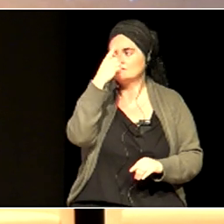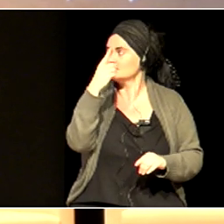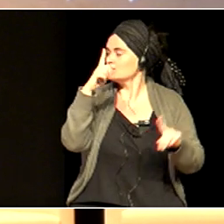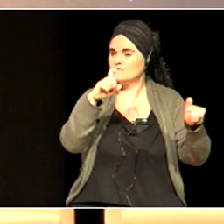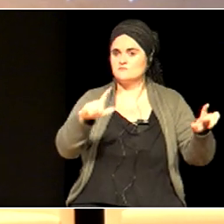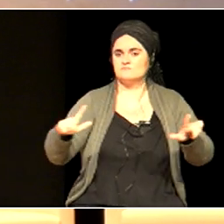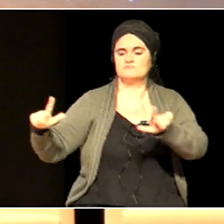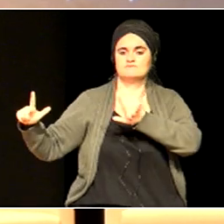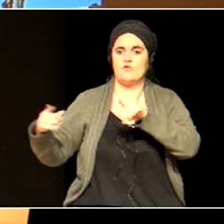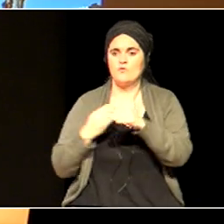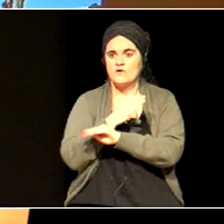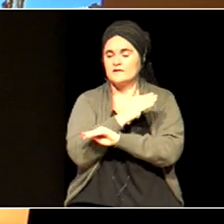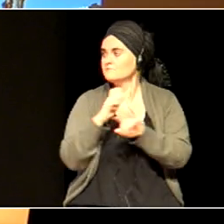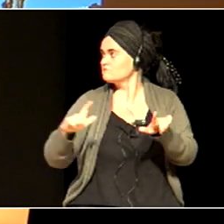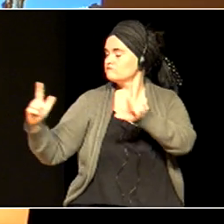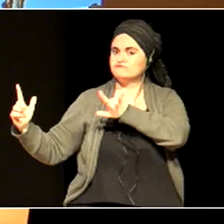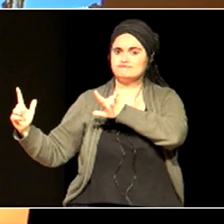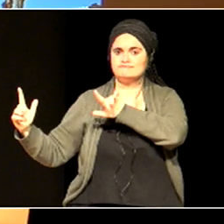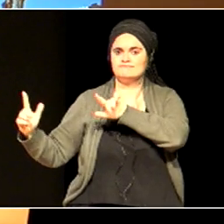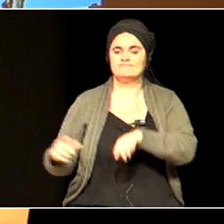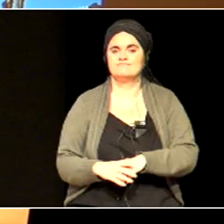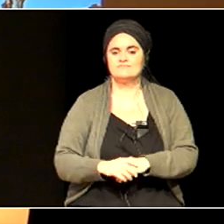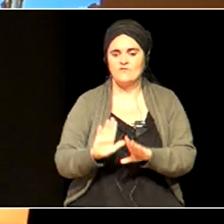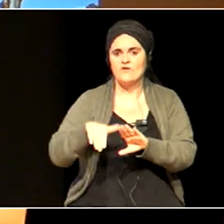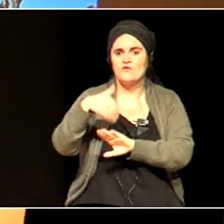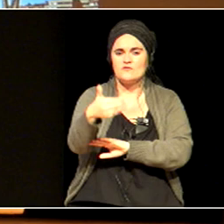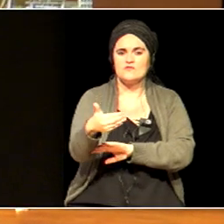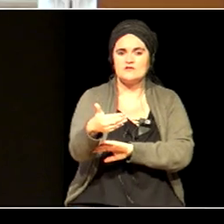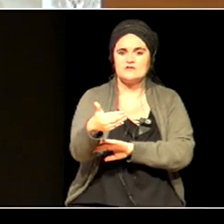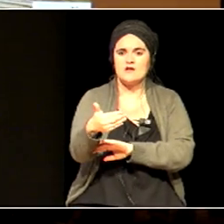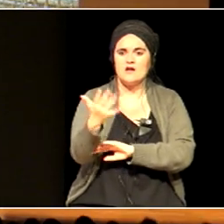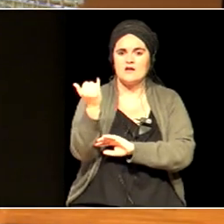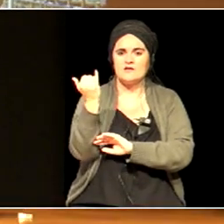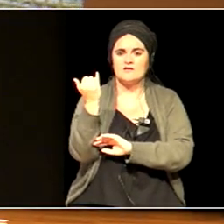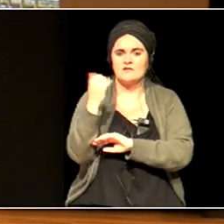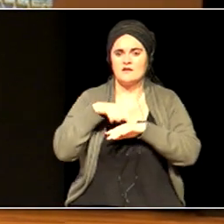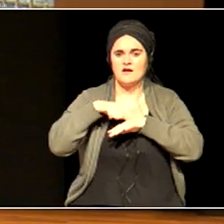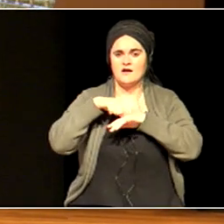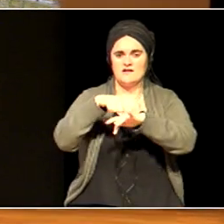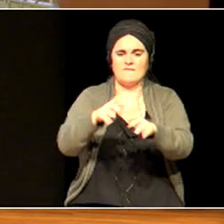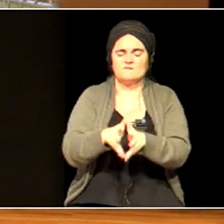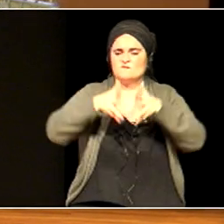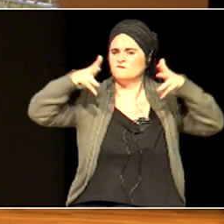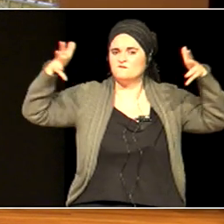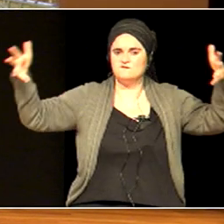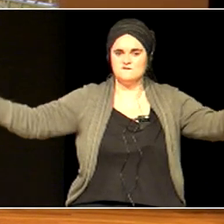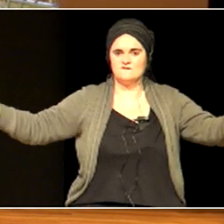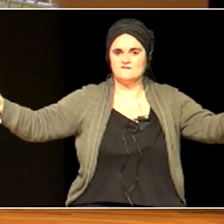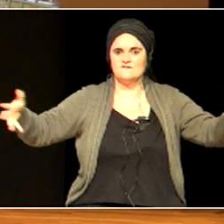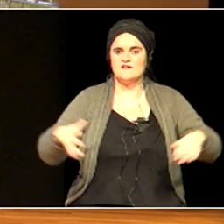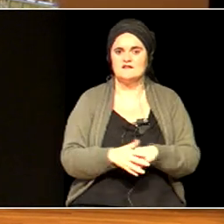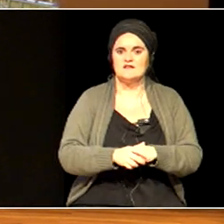this giant spider made by Louise Bourgeois.